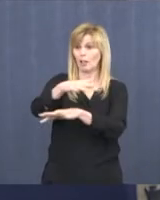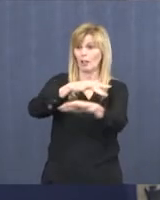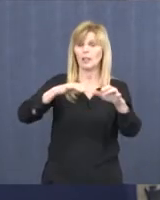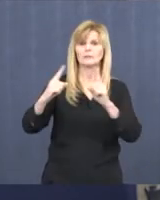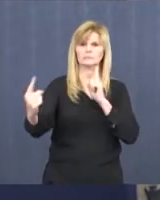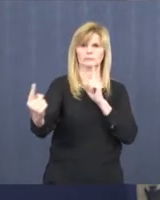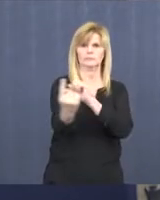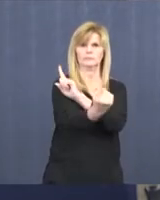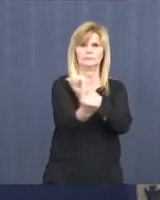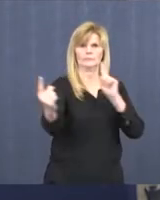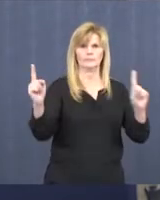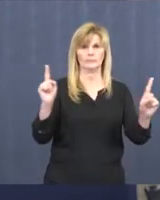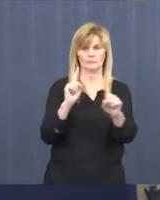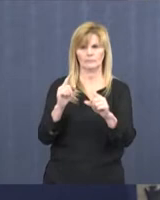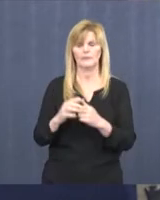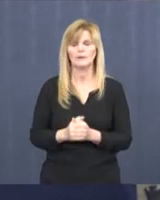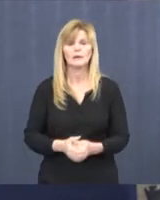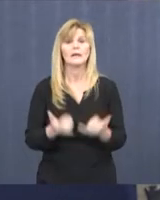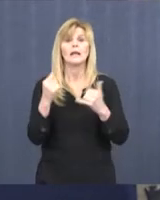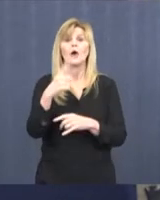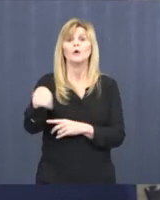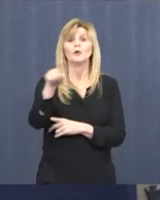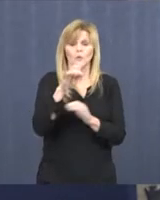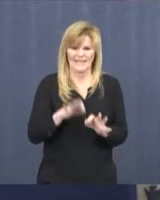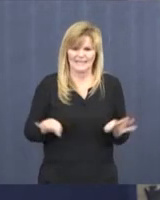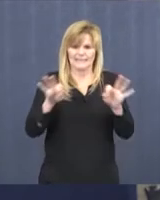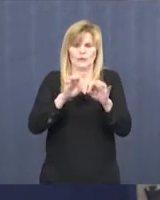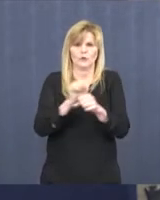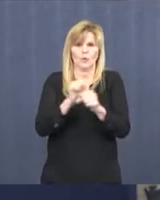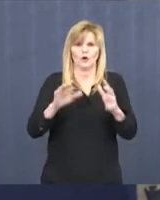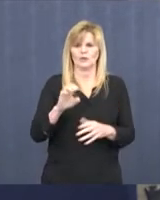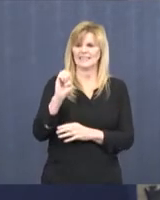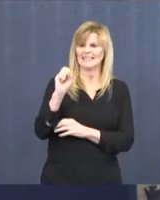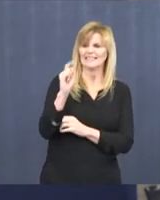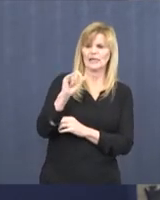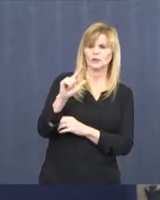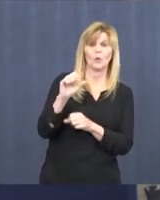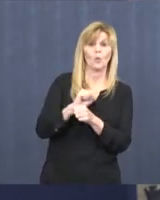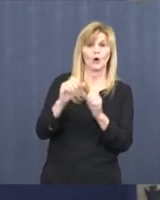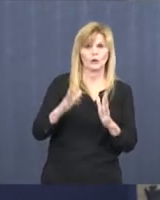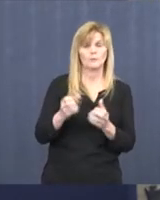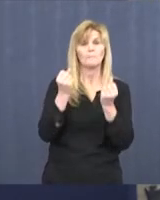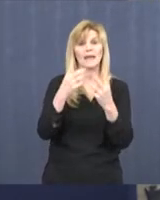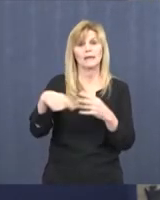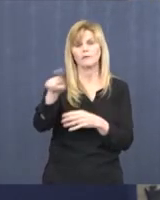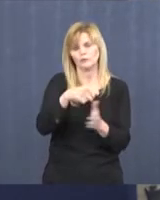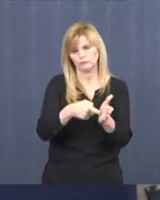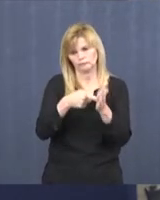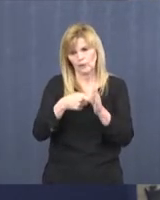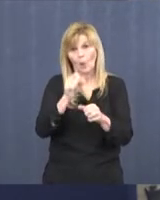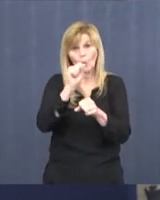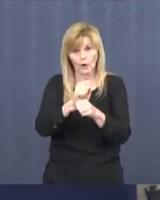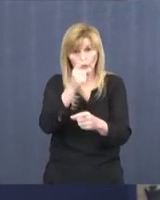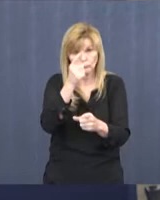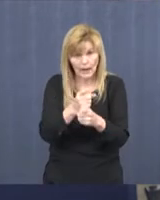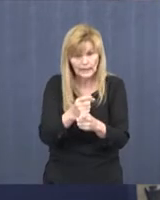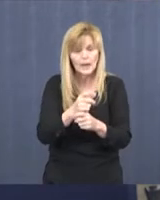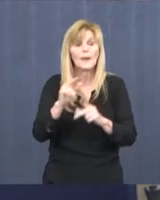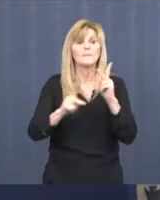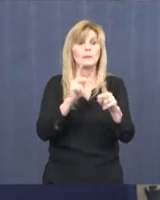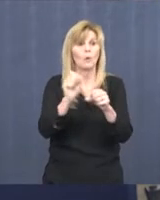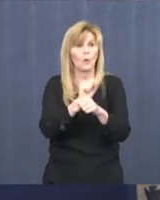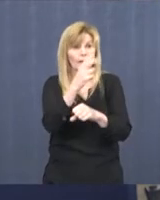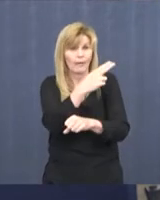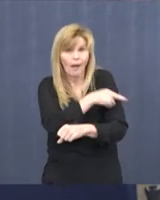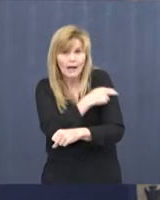Essential workers. We know that there are a lot of us right now that have to be working. There's frontline people that are working. There's services